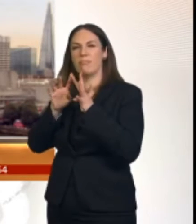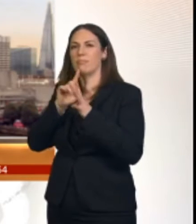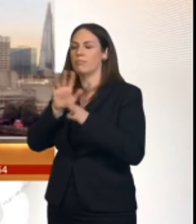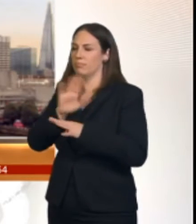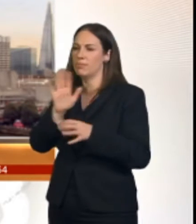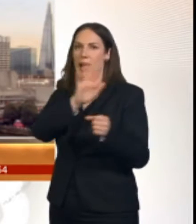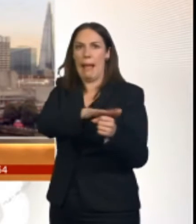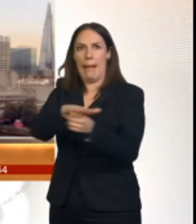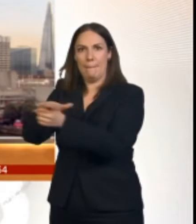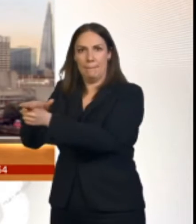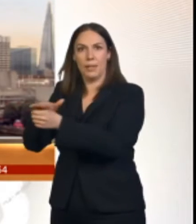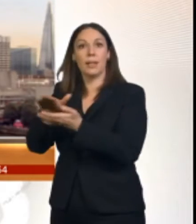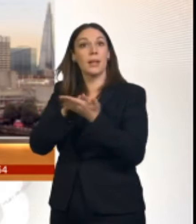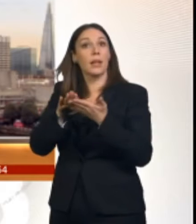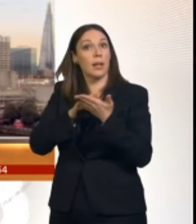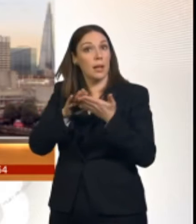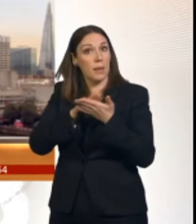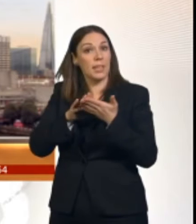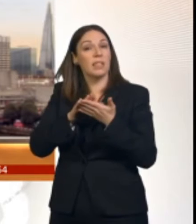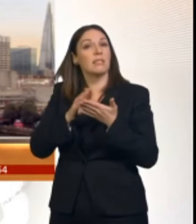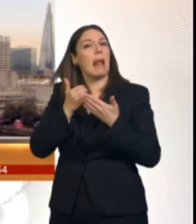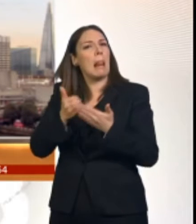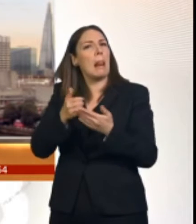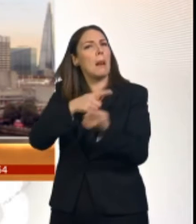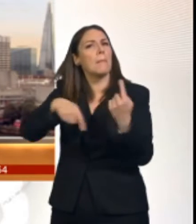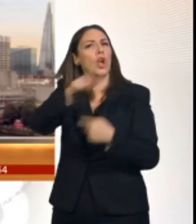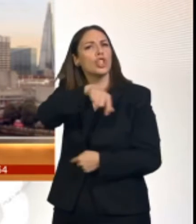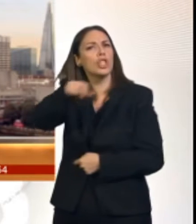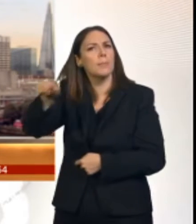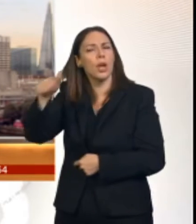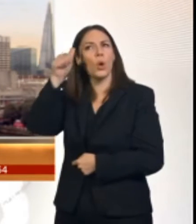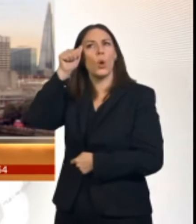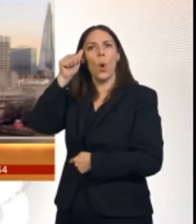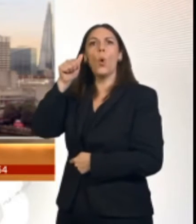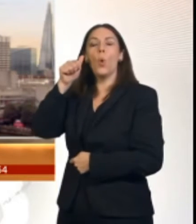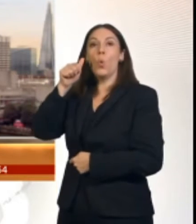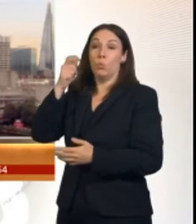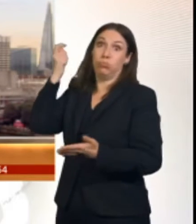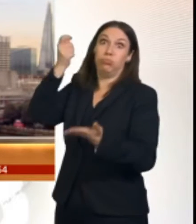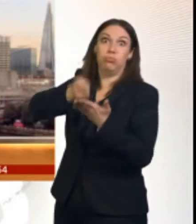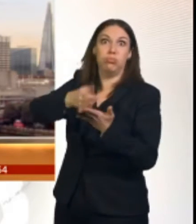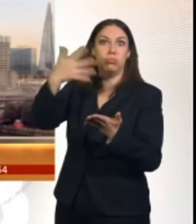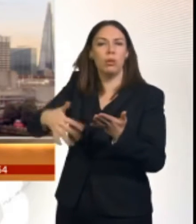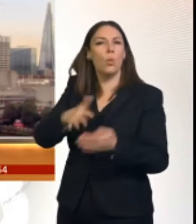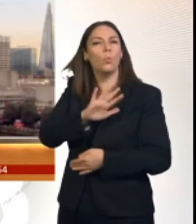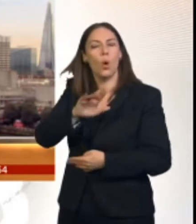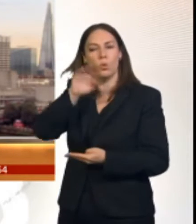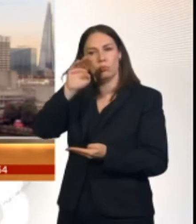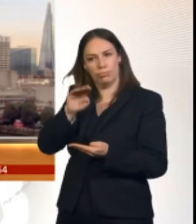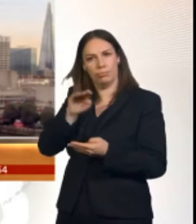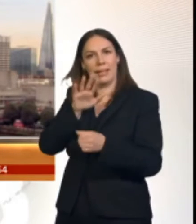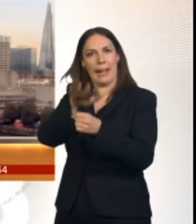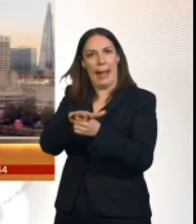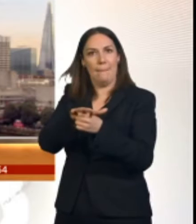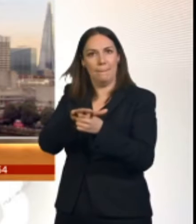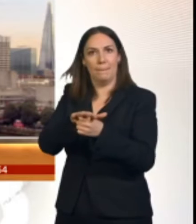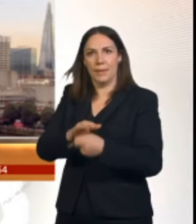call these numbers in the safe knowledge that they're protected from substantial high prices